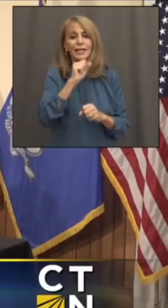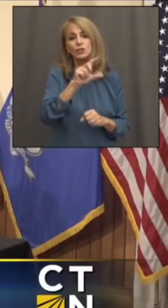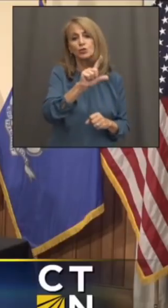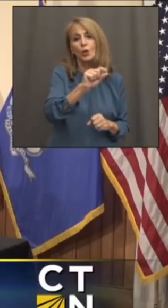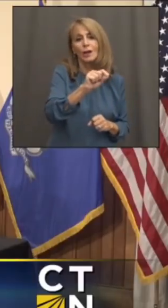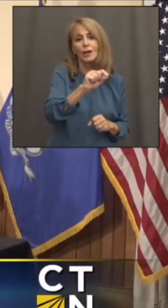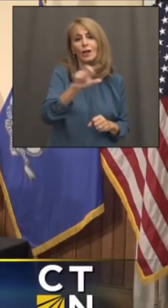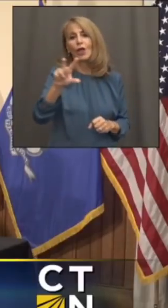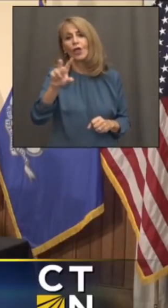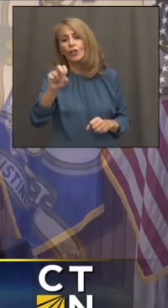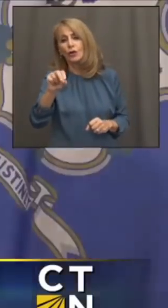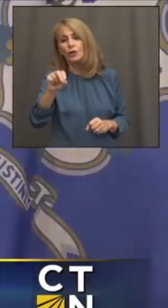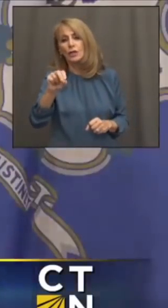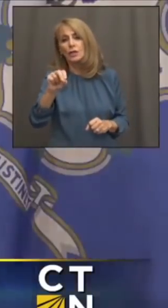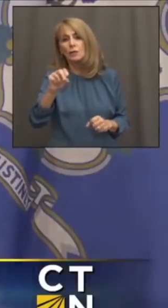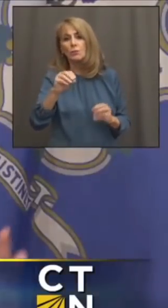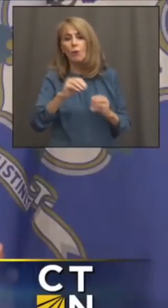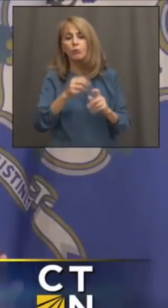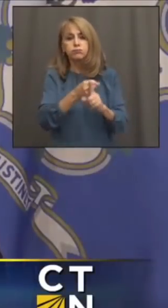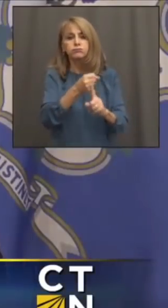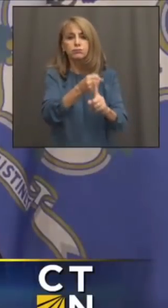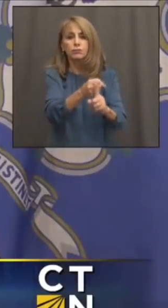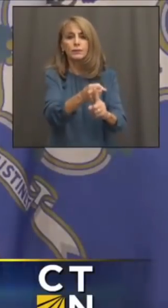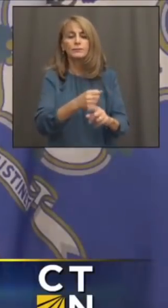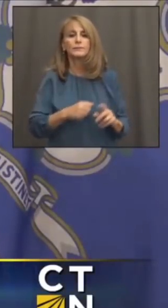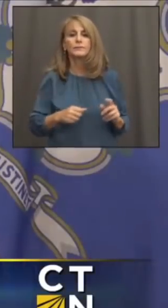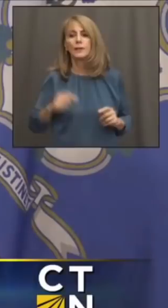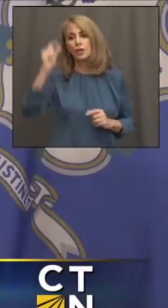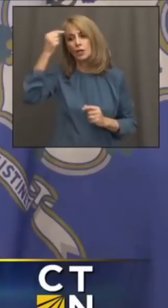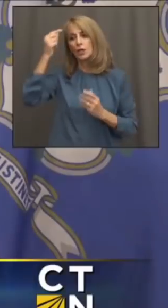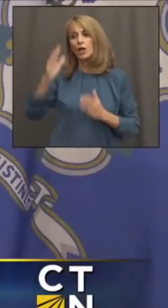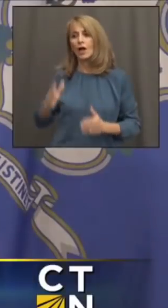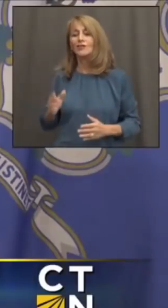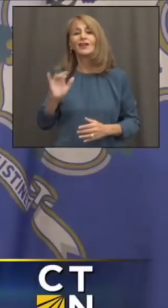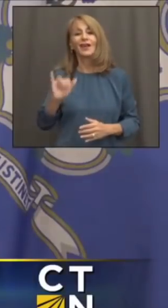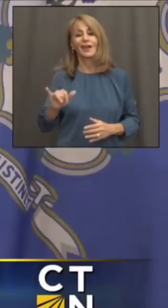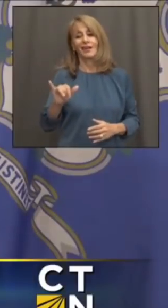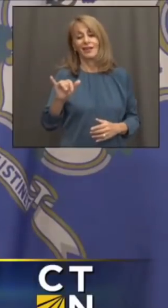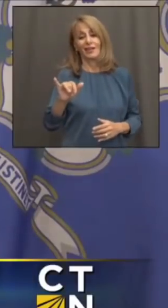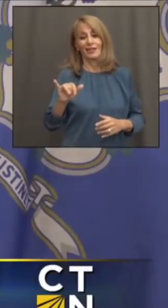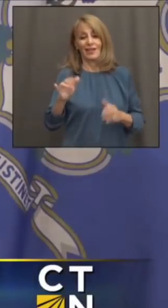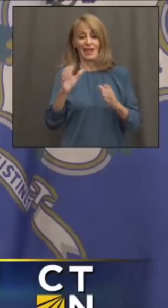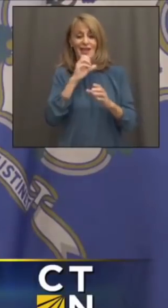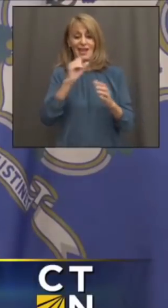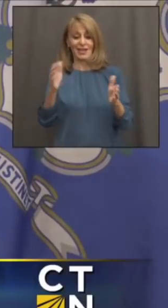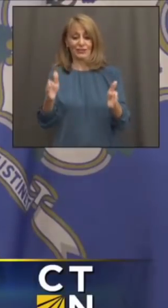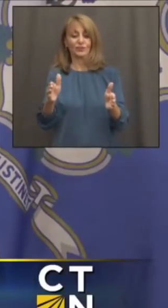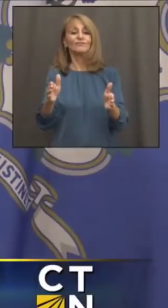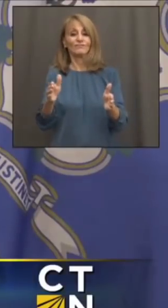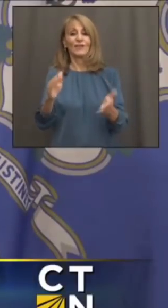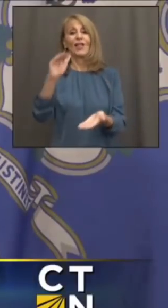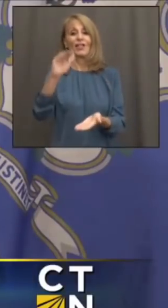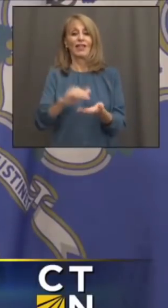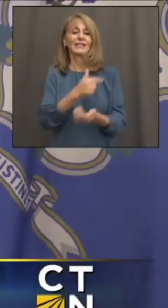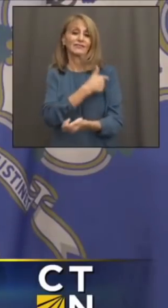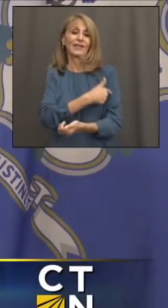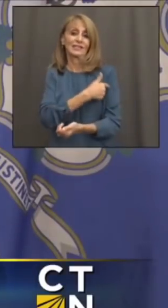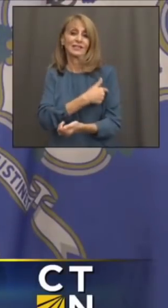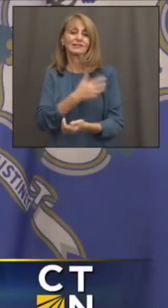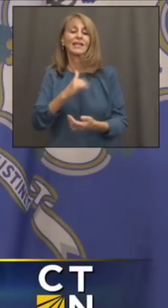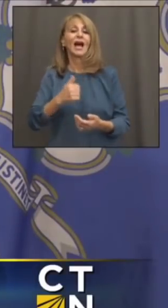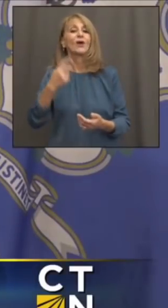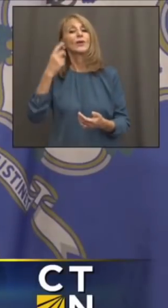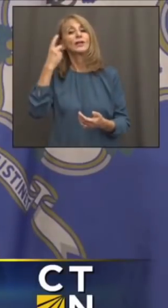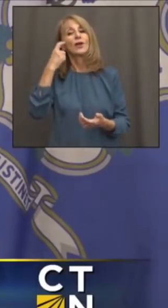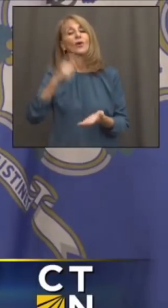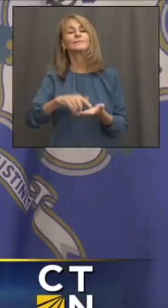much. Yeah, since that's the group that's least likely to be vaccinated. You're right. That's where we've seen most of the COVID